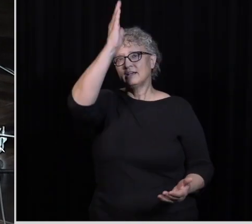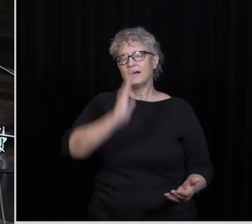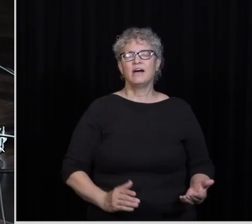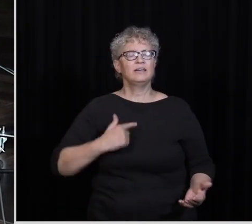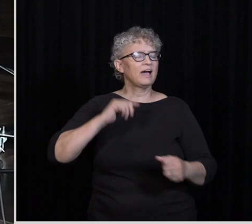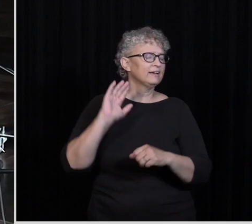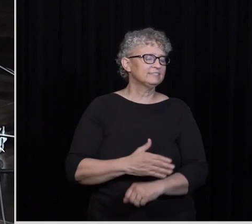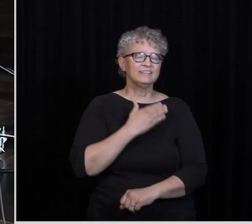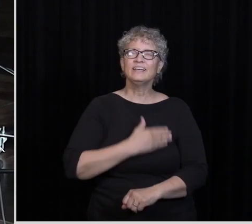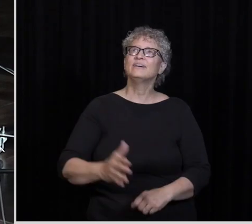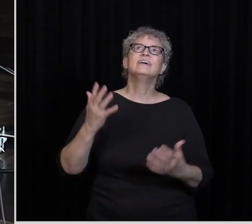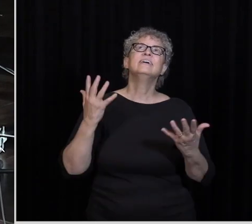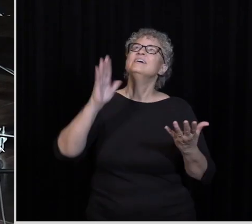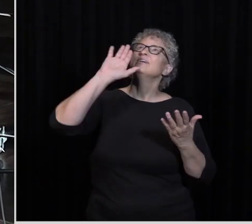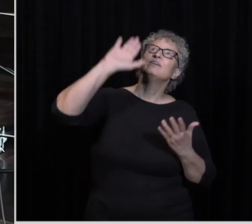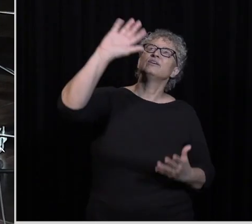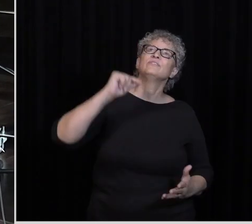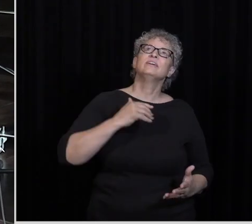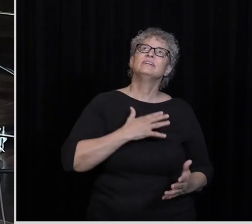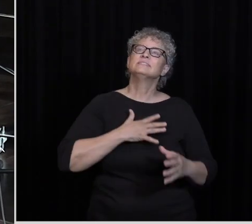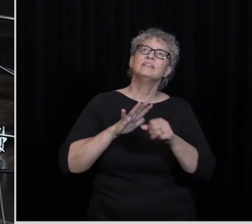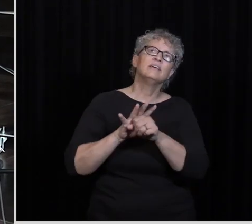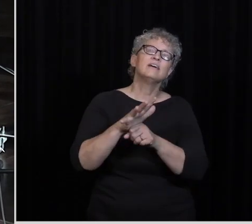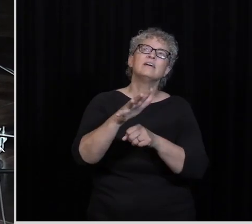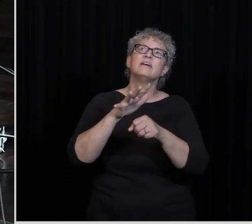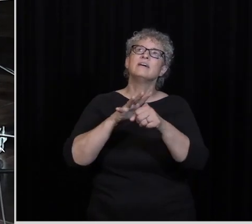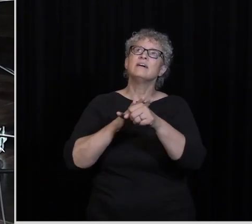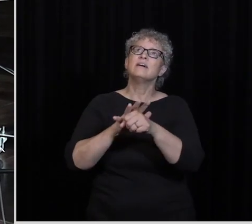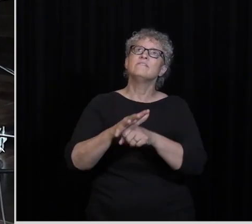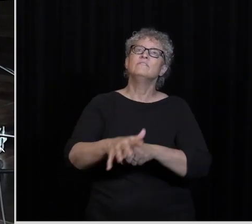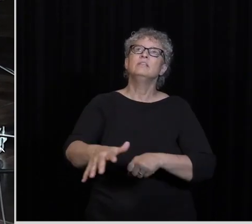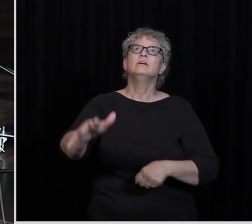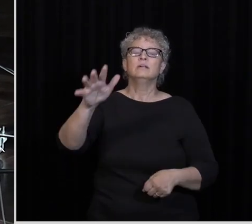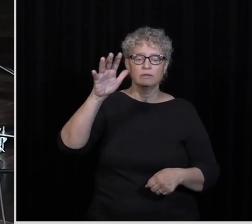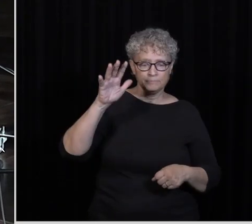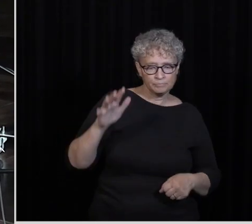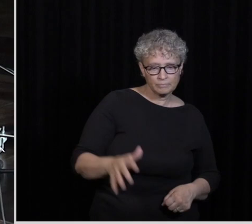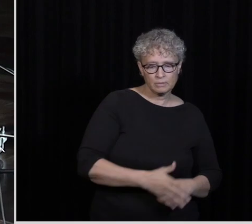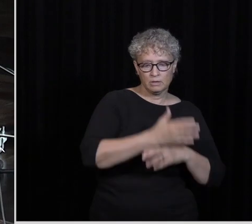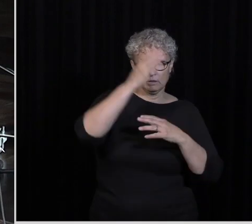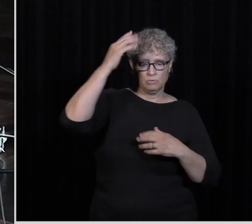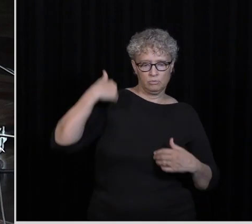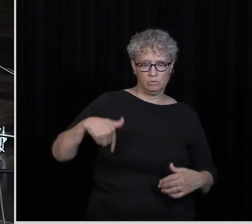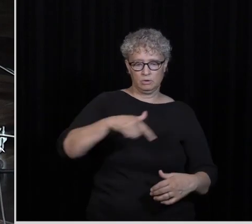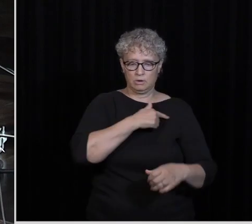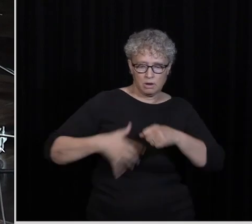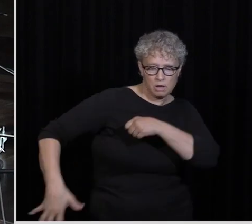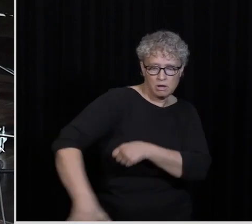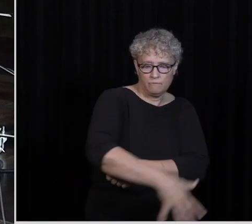I sing Your grace is enough I'm covered